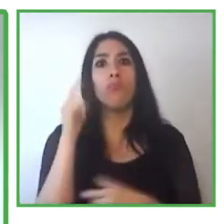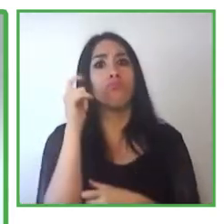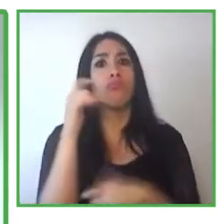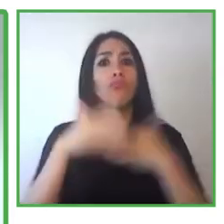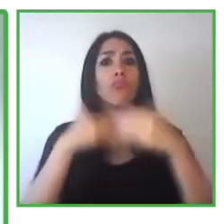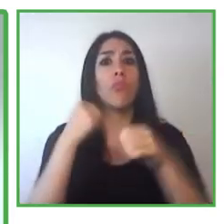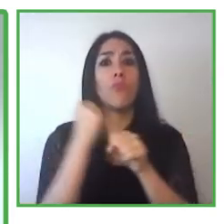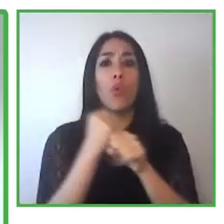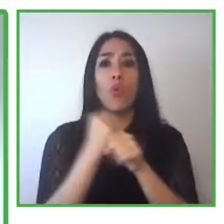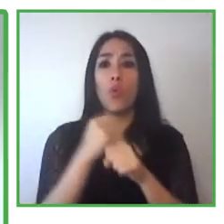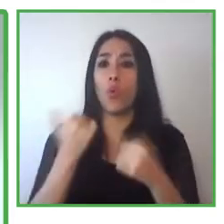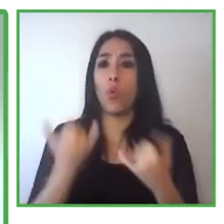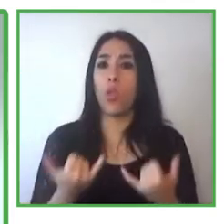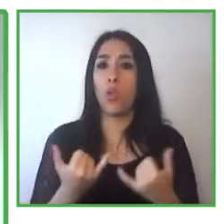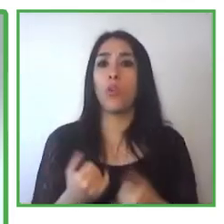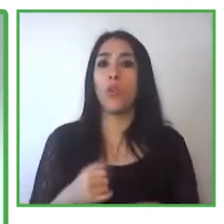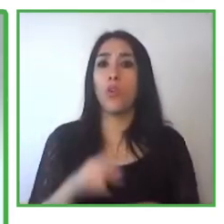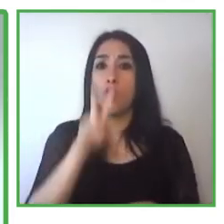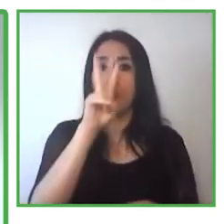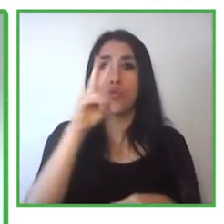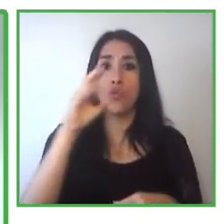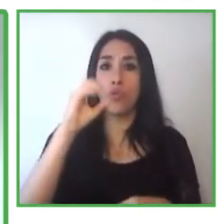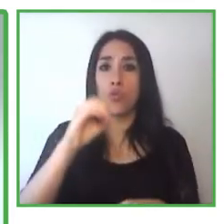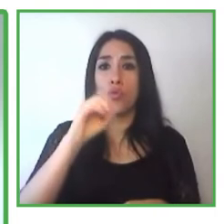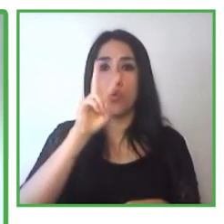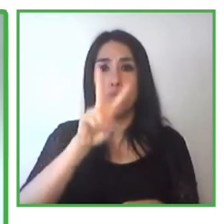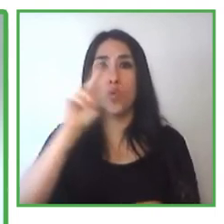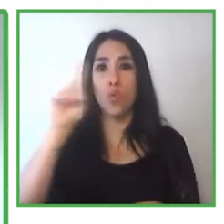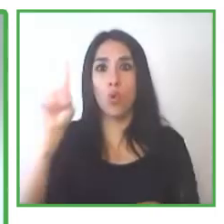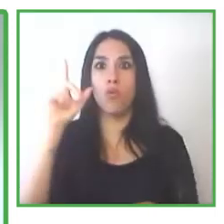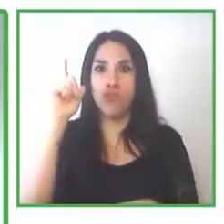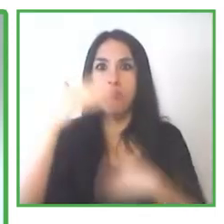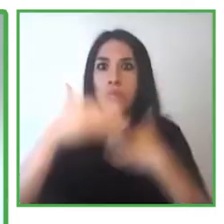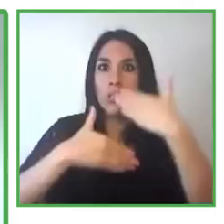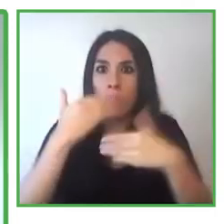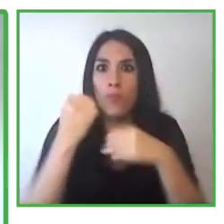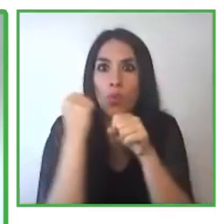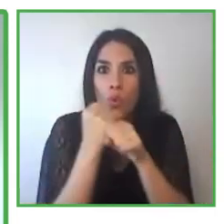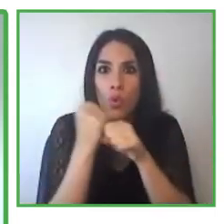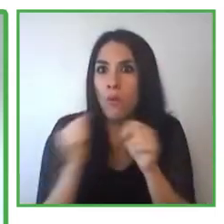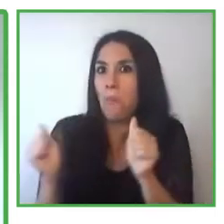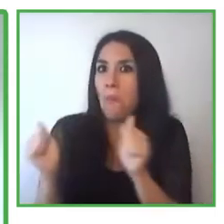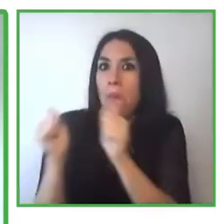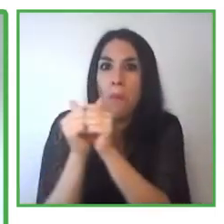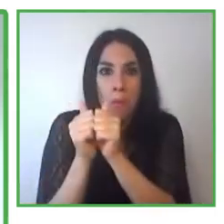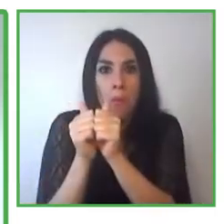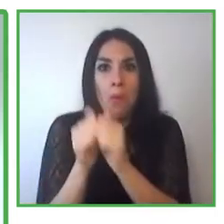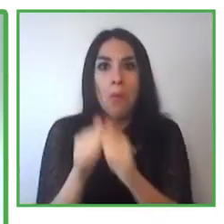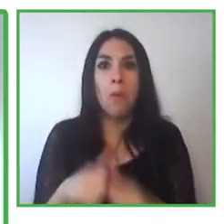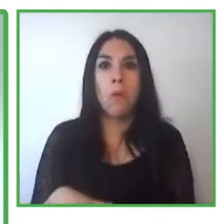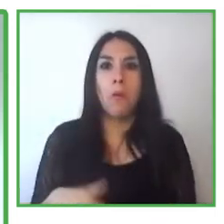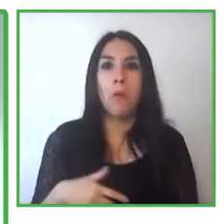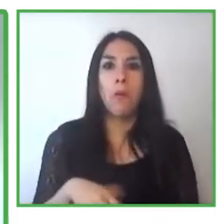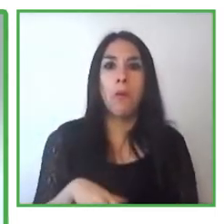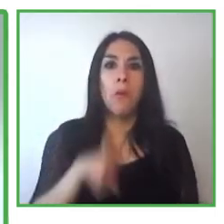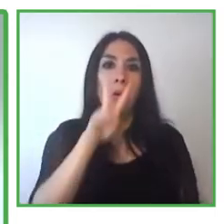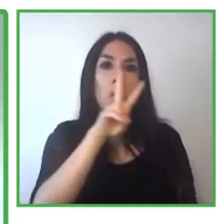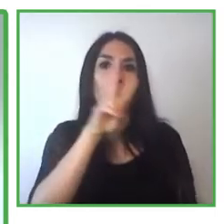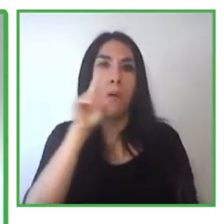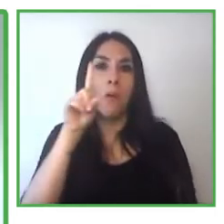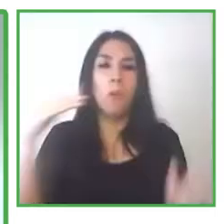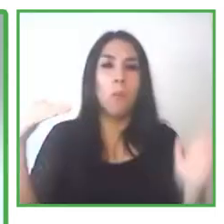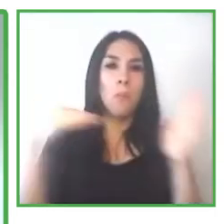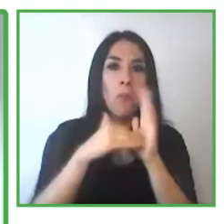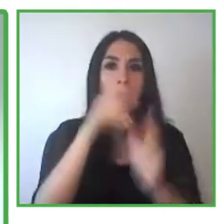with intellectual disabilities,